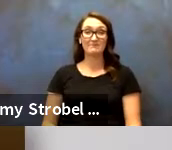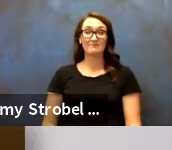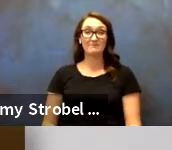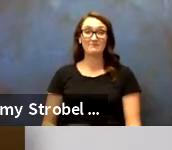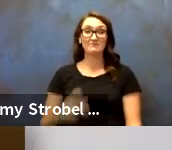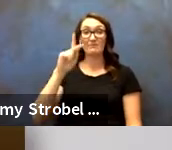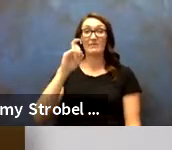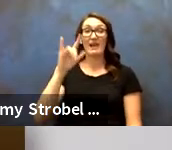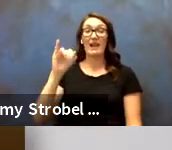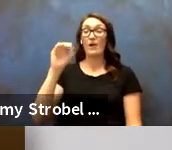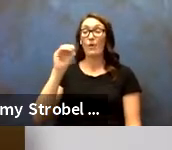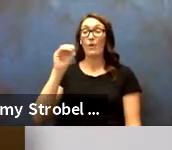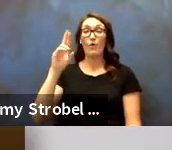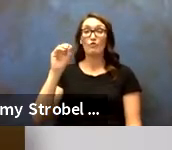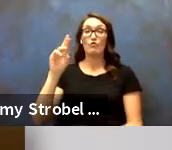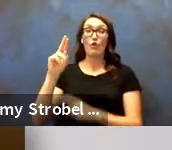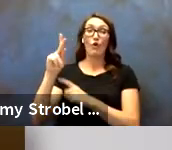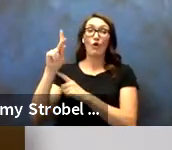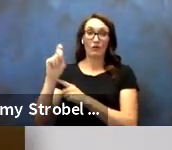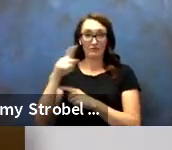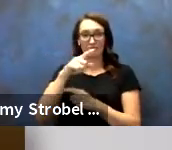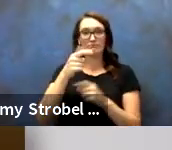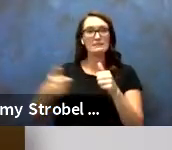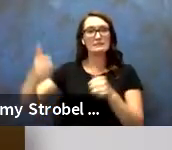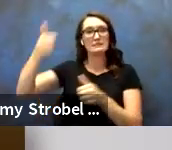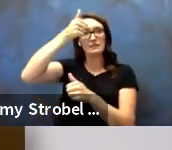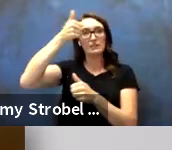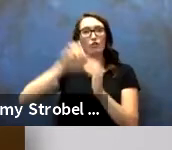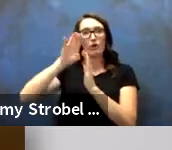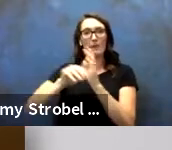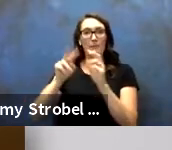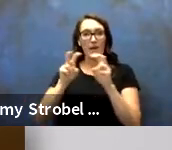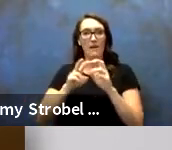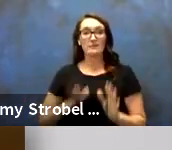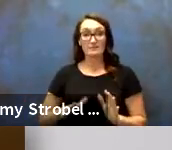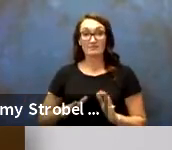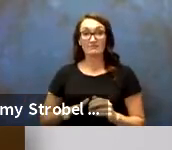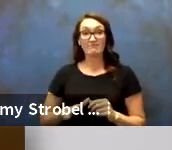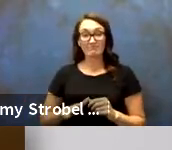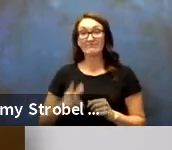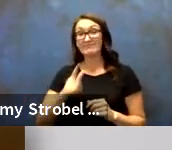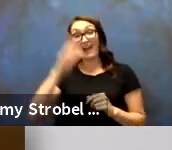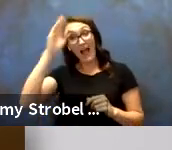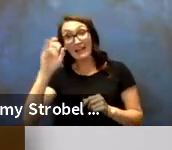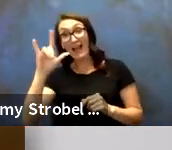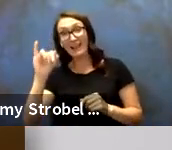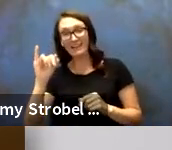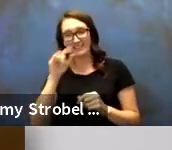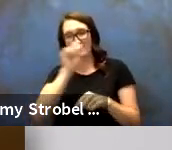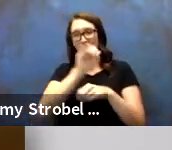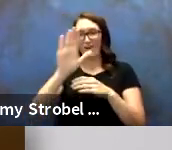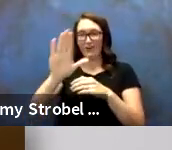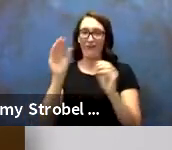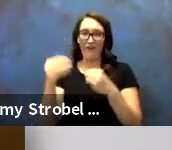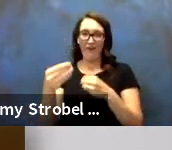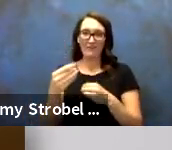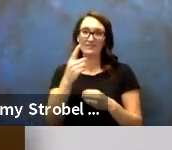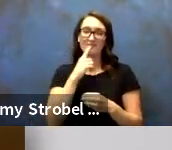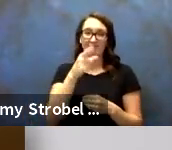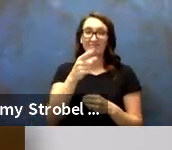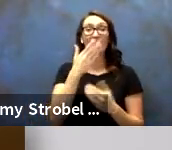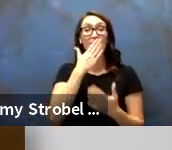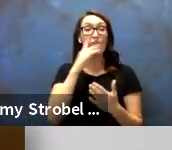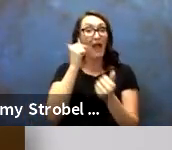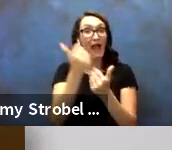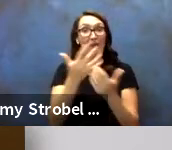Kelly O'Rourke, Senior Curriculum Analyst. Hi, Kelly, 25 years of service. Thanks for all you do for